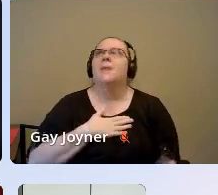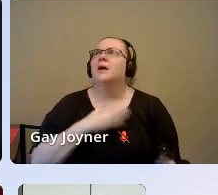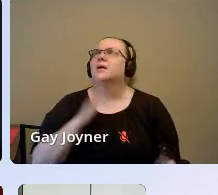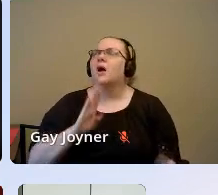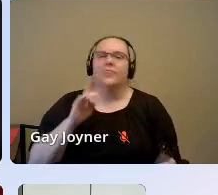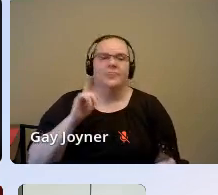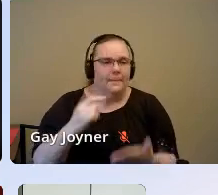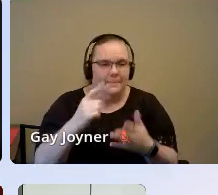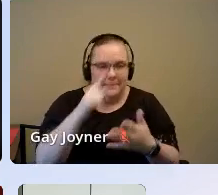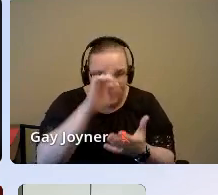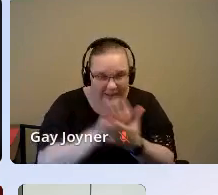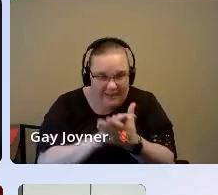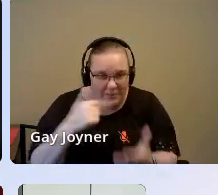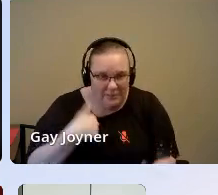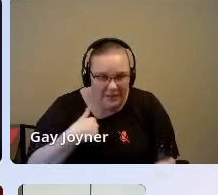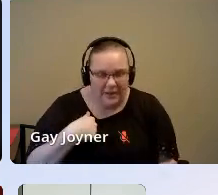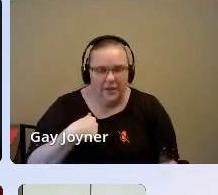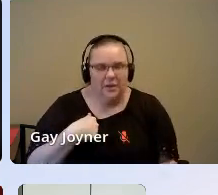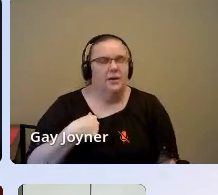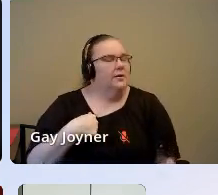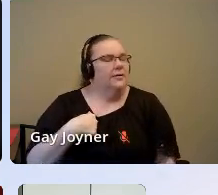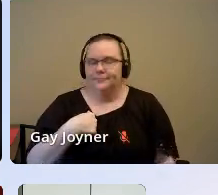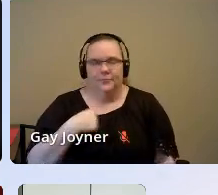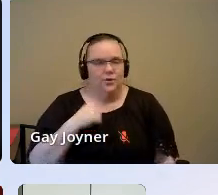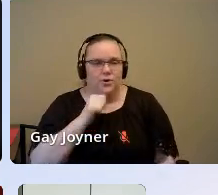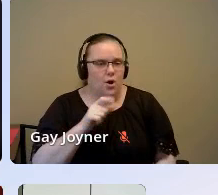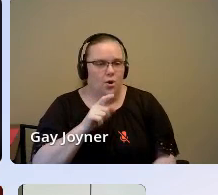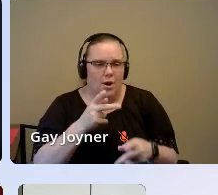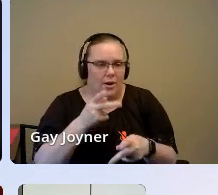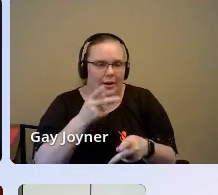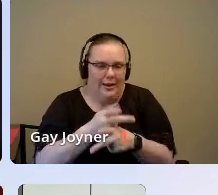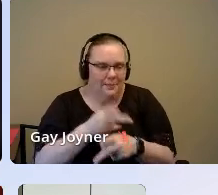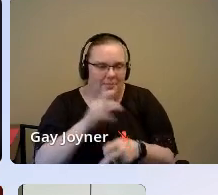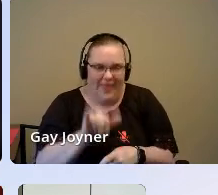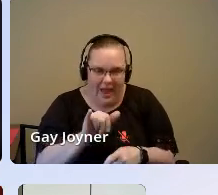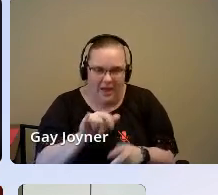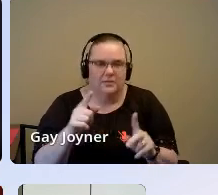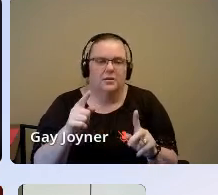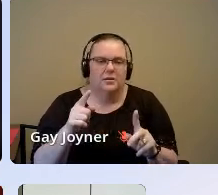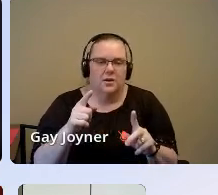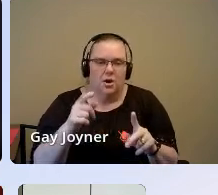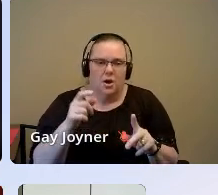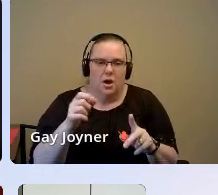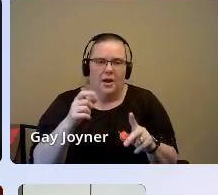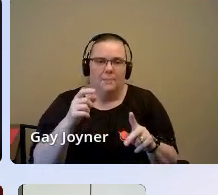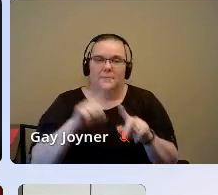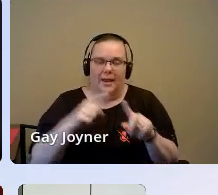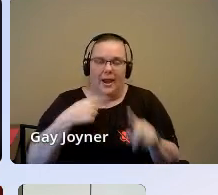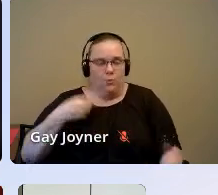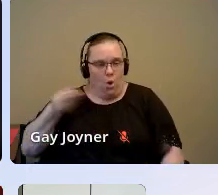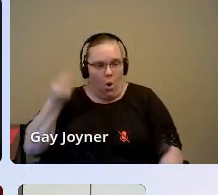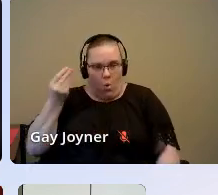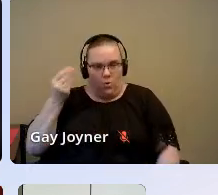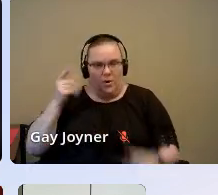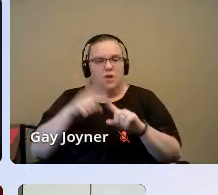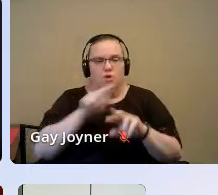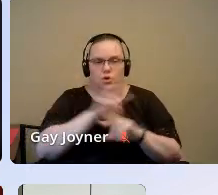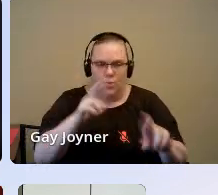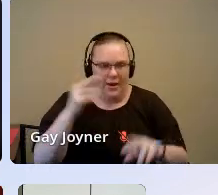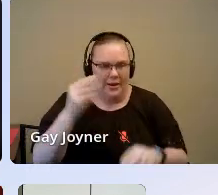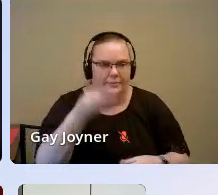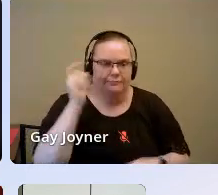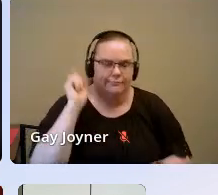but you're not going to feel like this forever. I'm going to hold the hope until you have it. I hope that makes sense. Thank you.